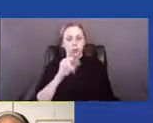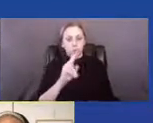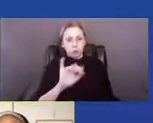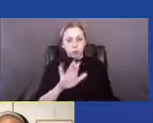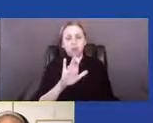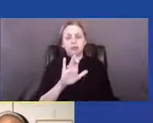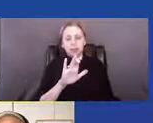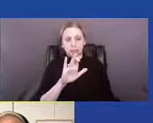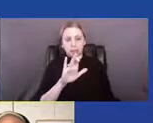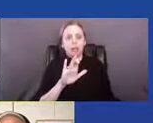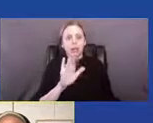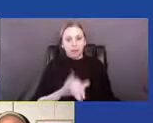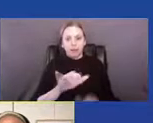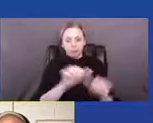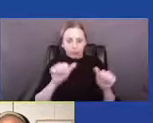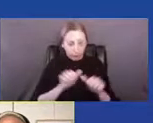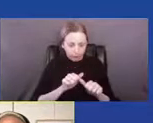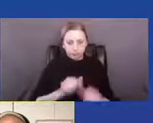area.